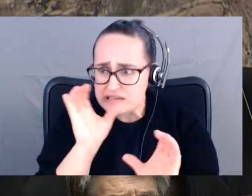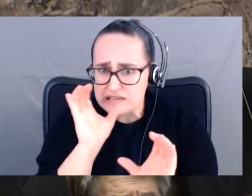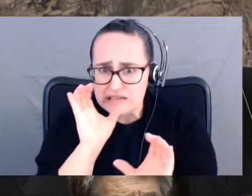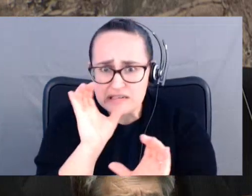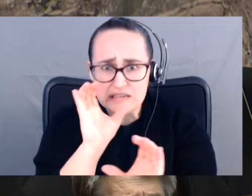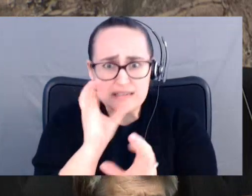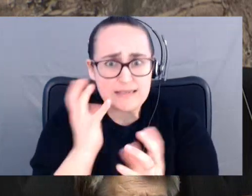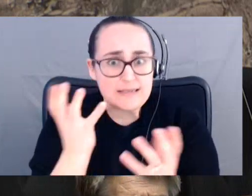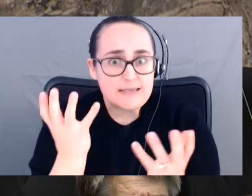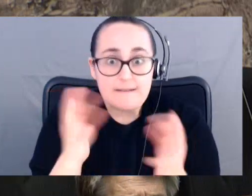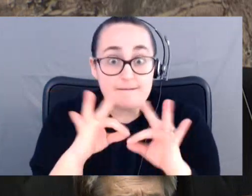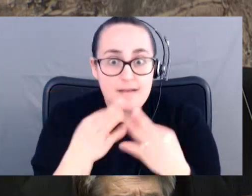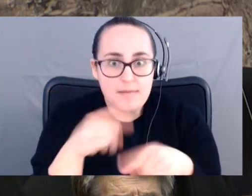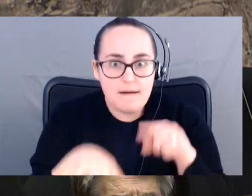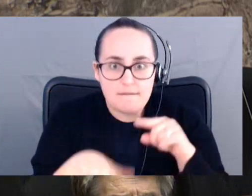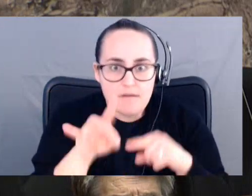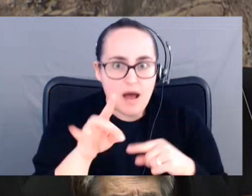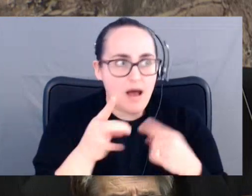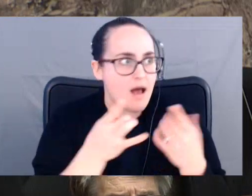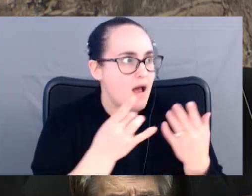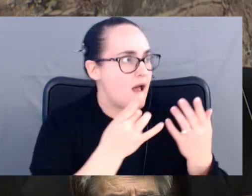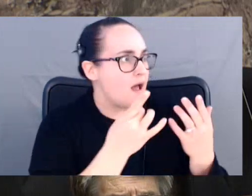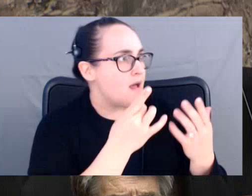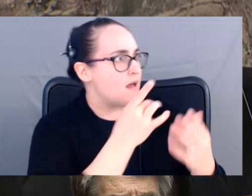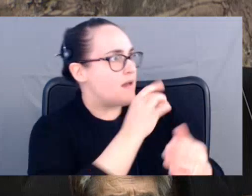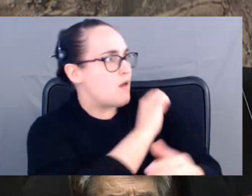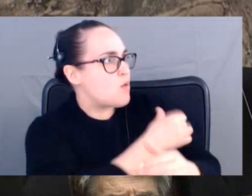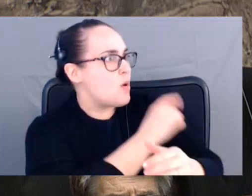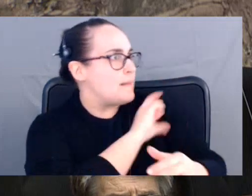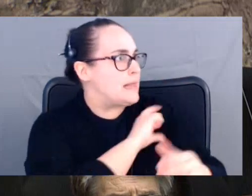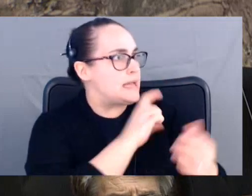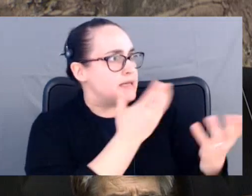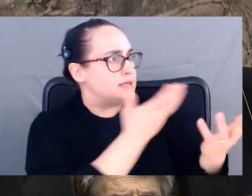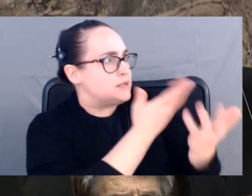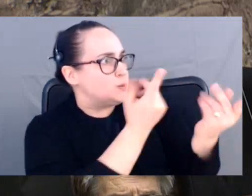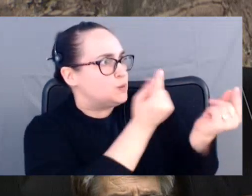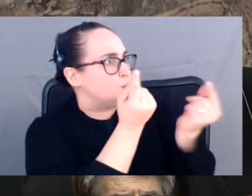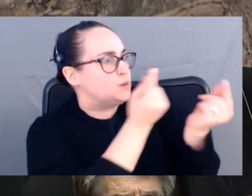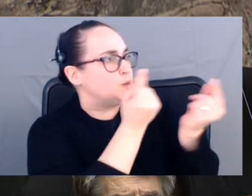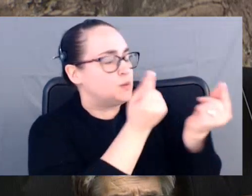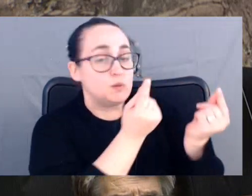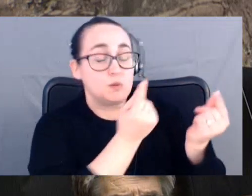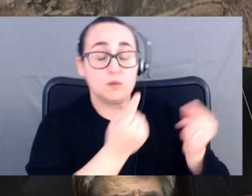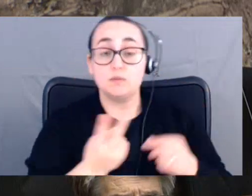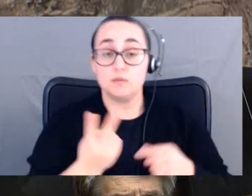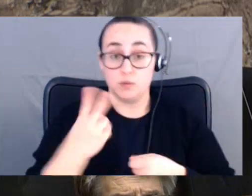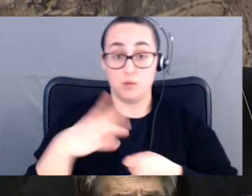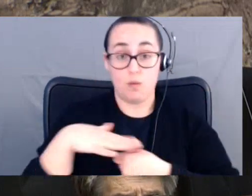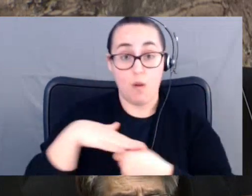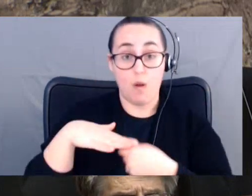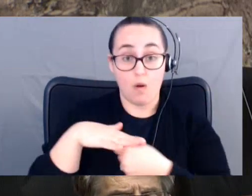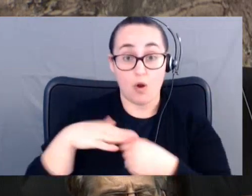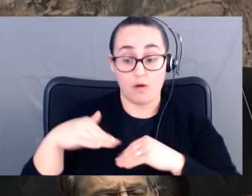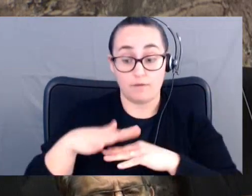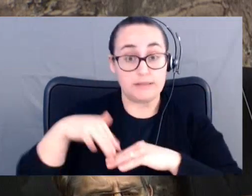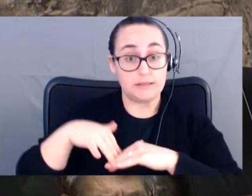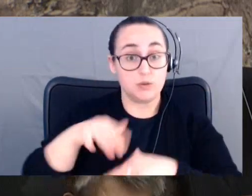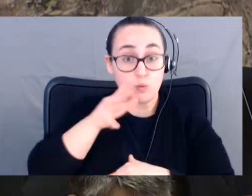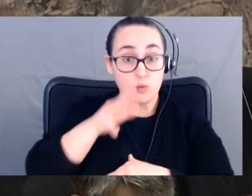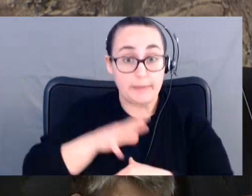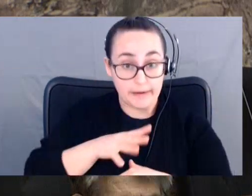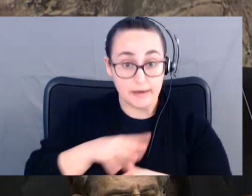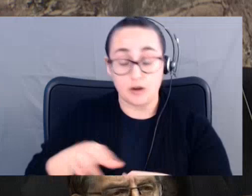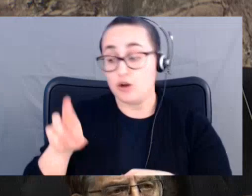from authorities on what's going on to find him. Two local First Nations women, Renee Didier and Darylyn Supernant, have also